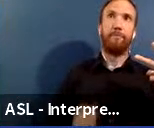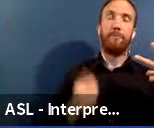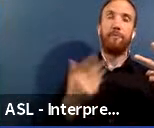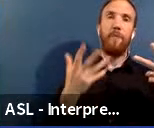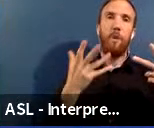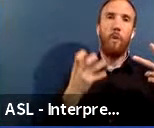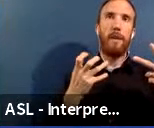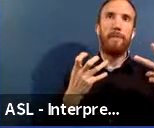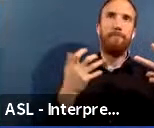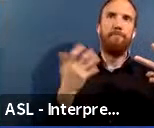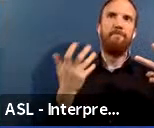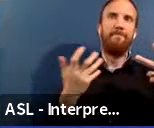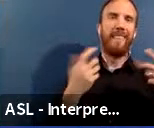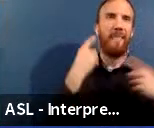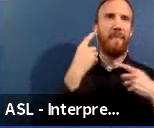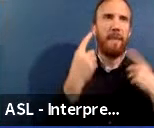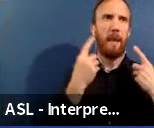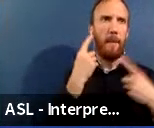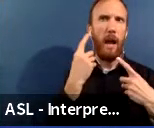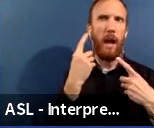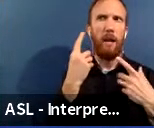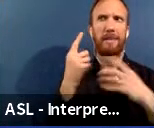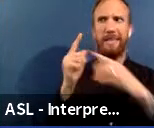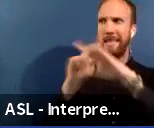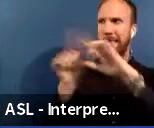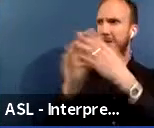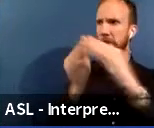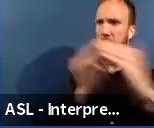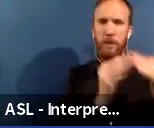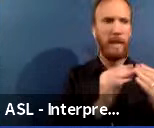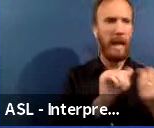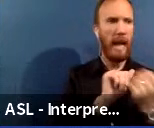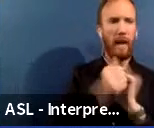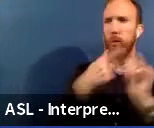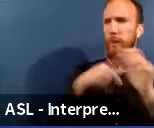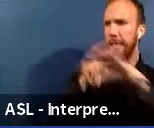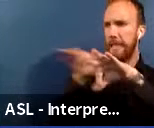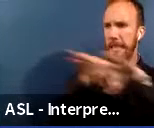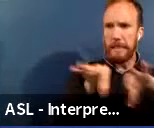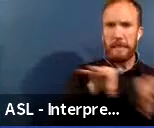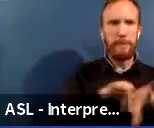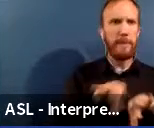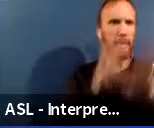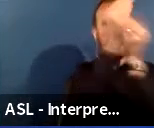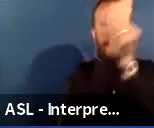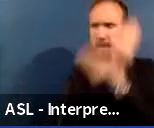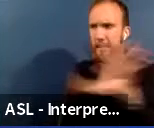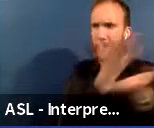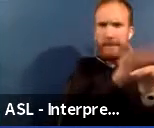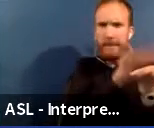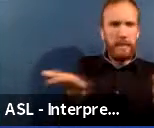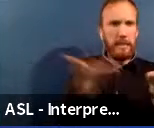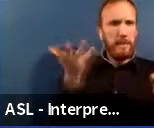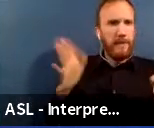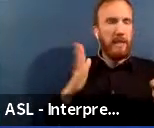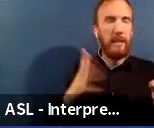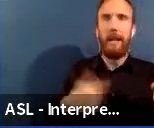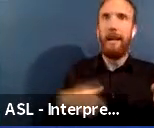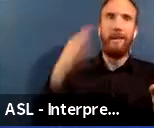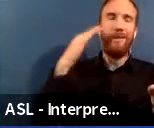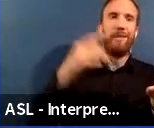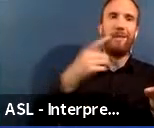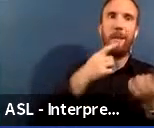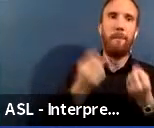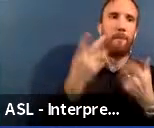how do we inform communities of the capital planning process. And I might have said this like five or six times, but we want to make sure that when people